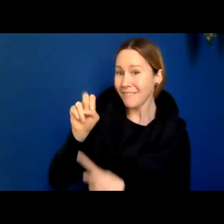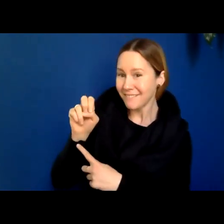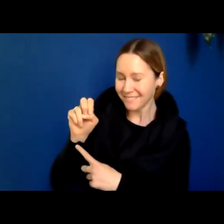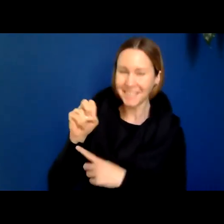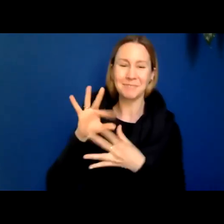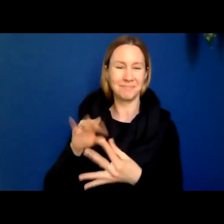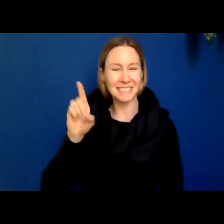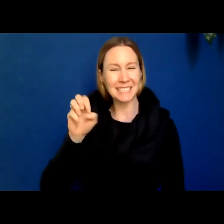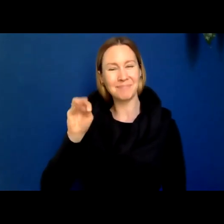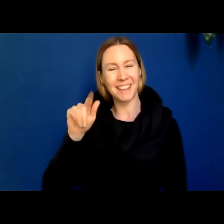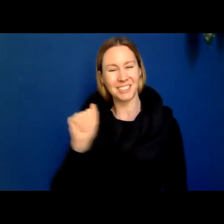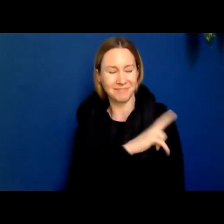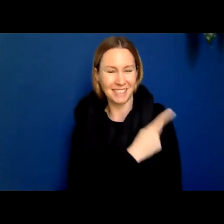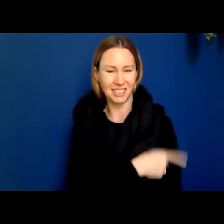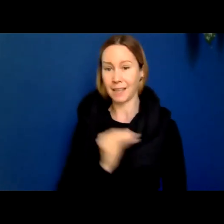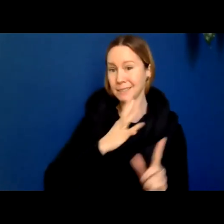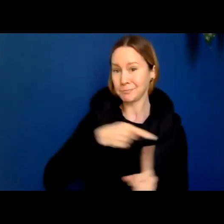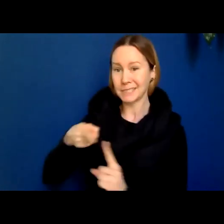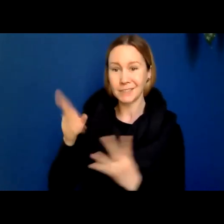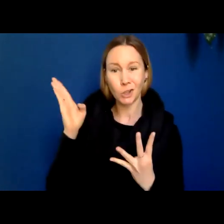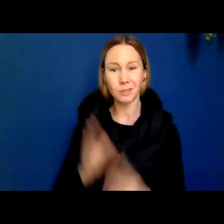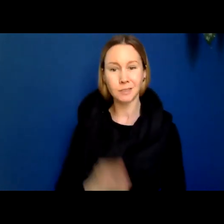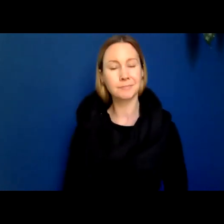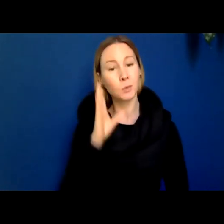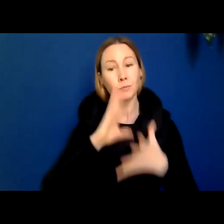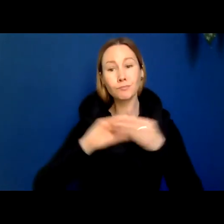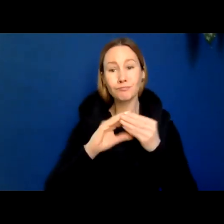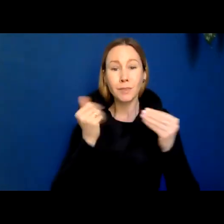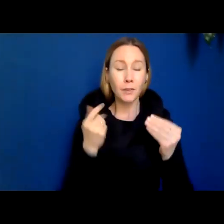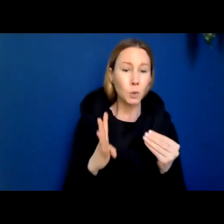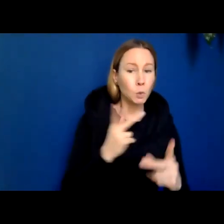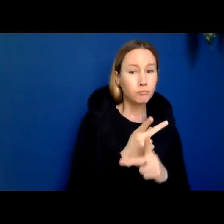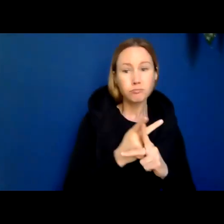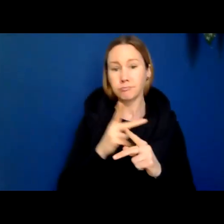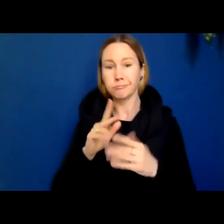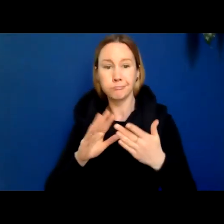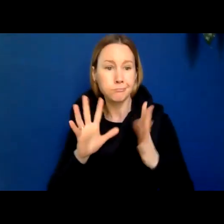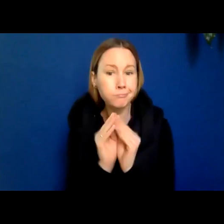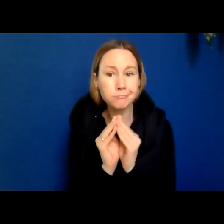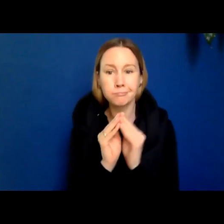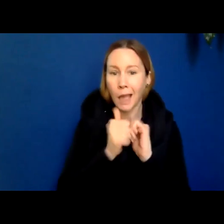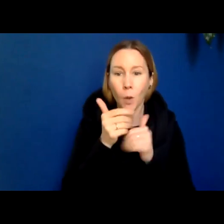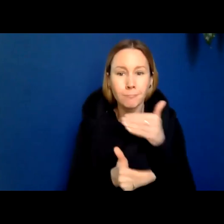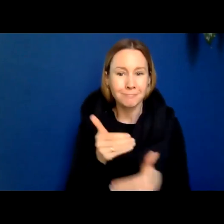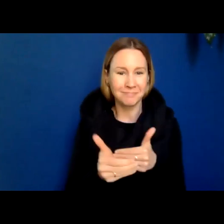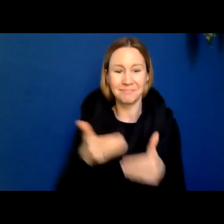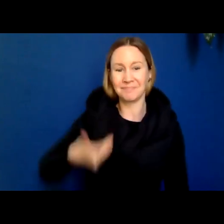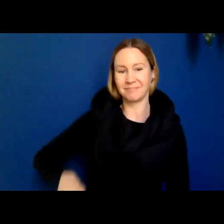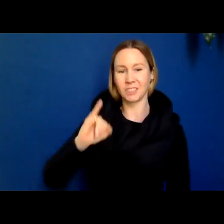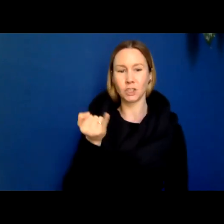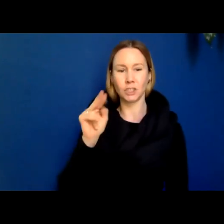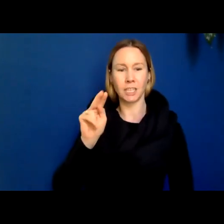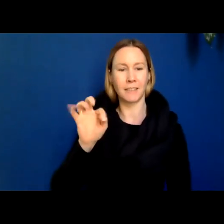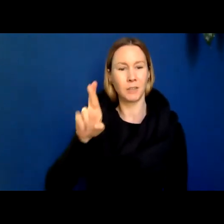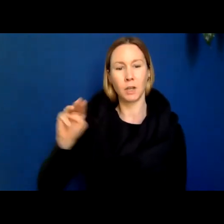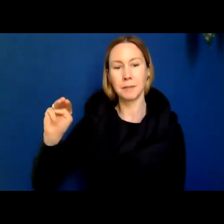I'd like to review a few housekeeping details before introducing our speakers. I'm Jennifer Merrilees,